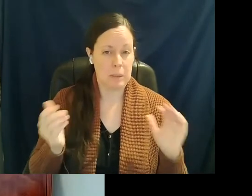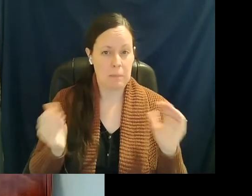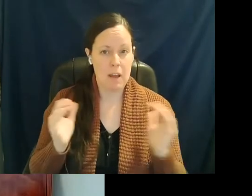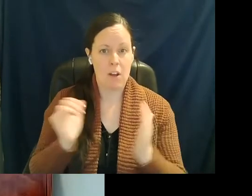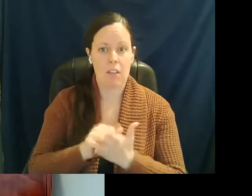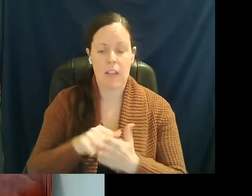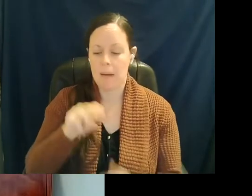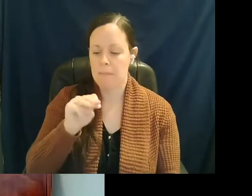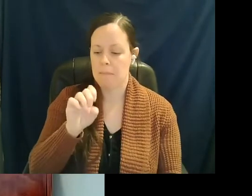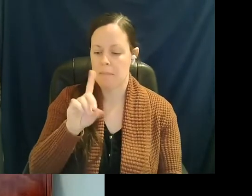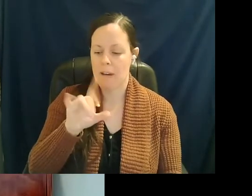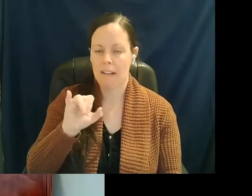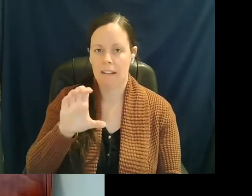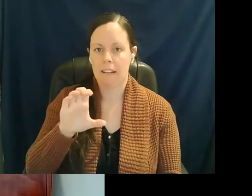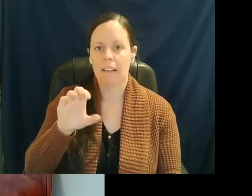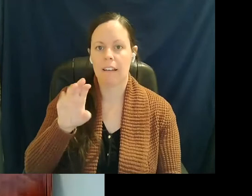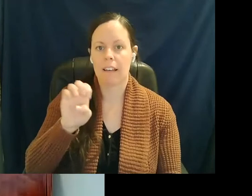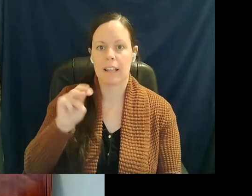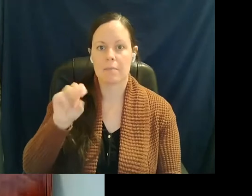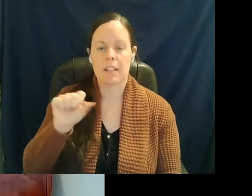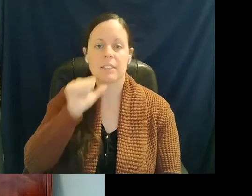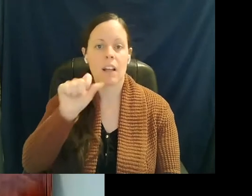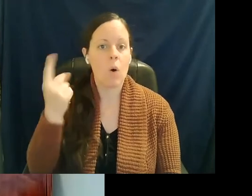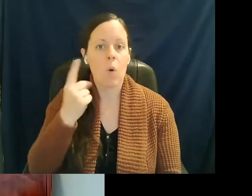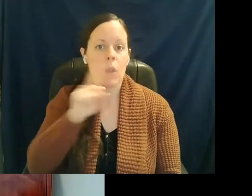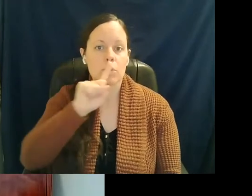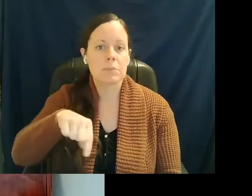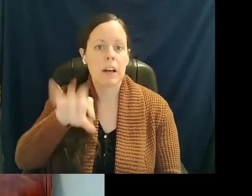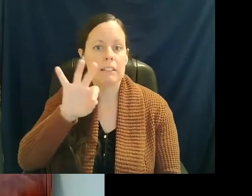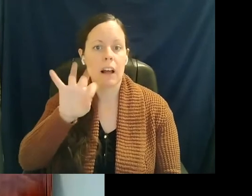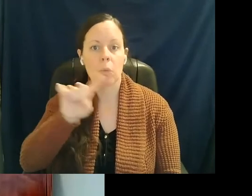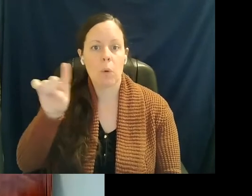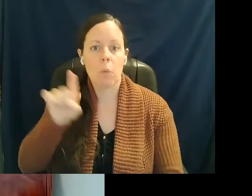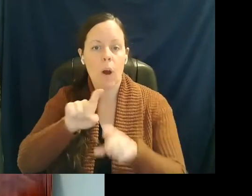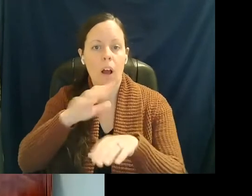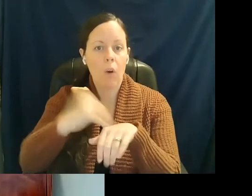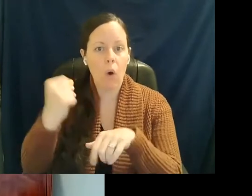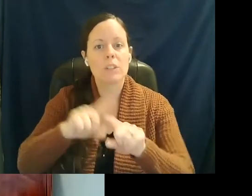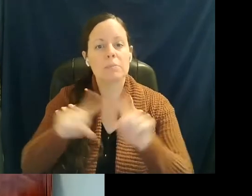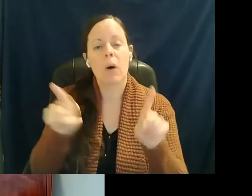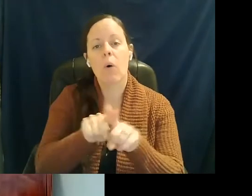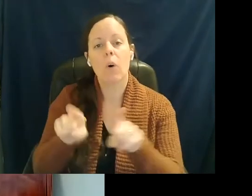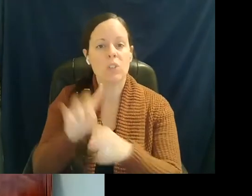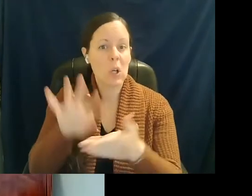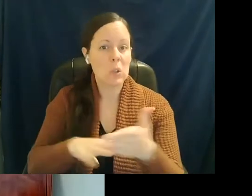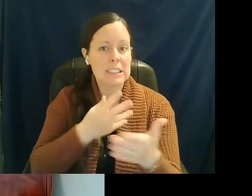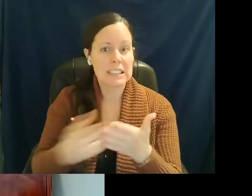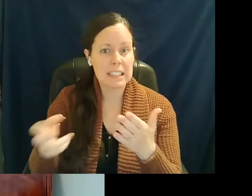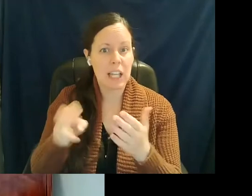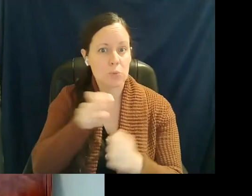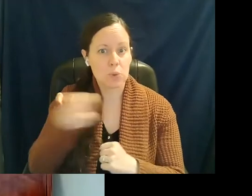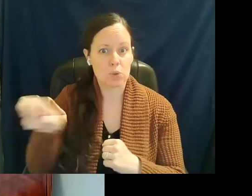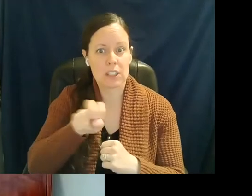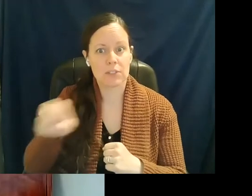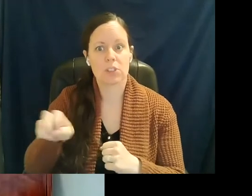EMS does not just respond to the 911s, but we also do other scheduled transfers. So as we